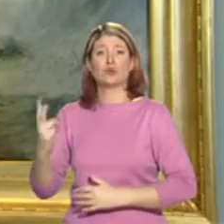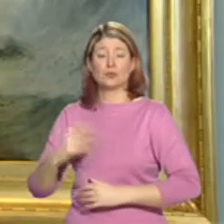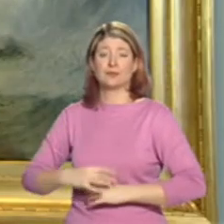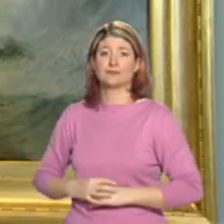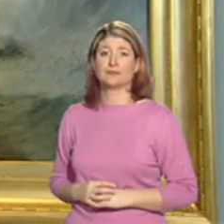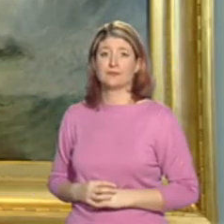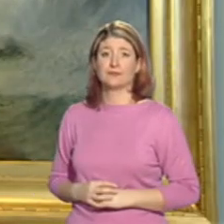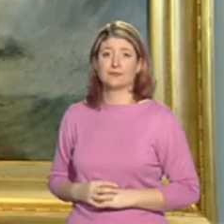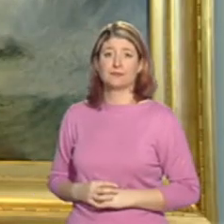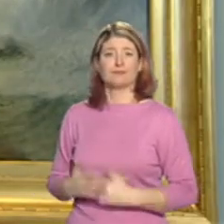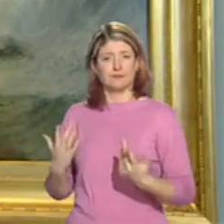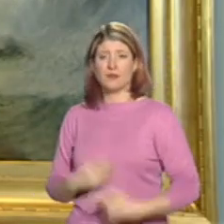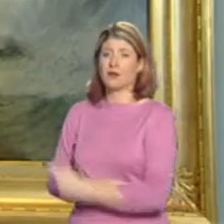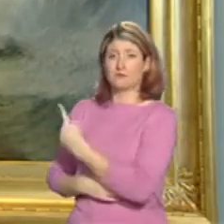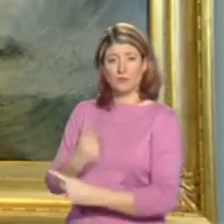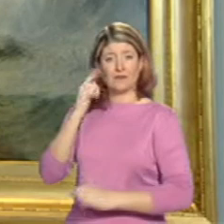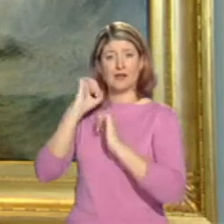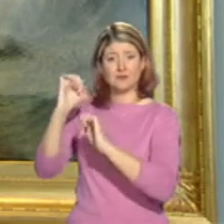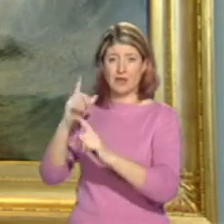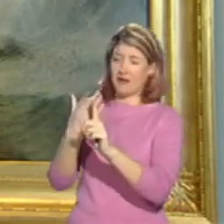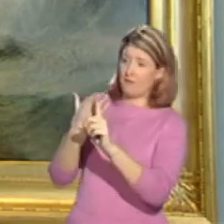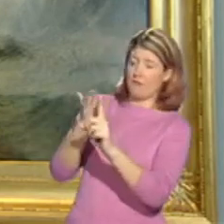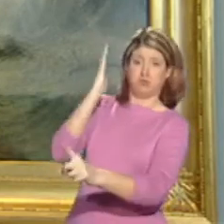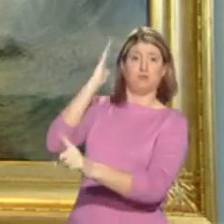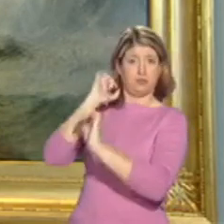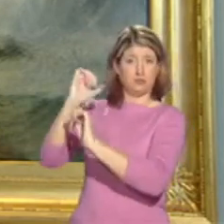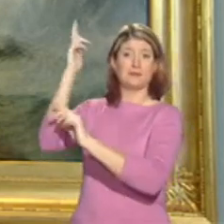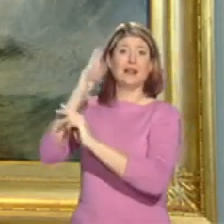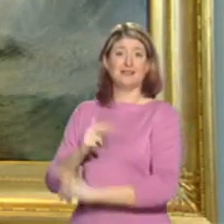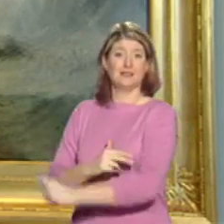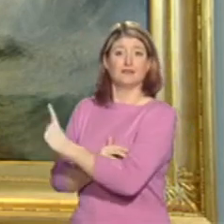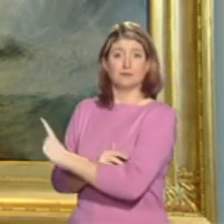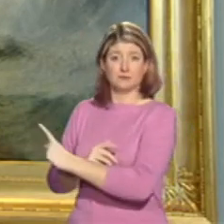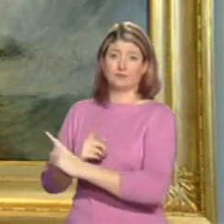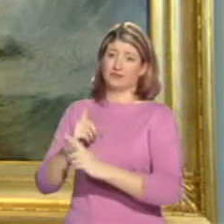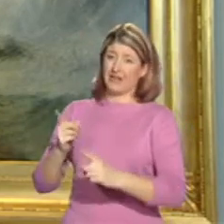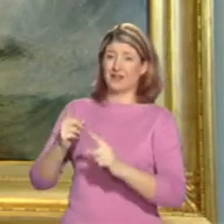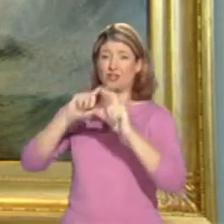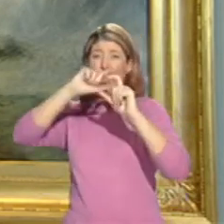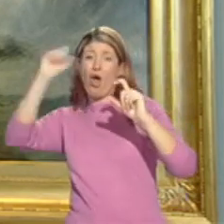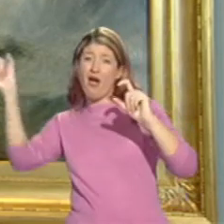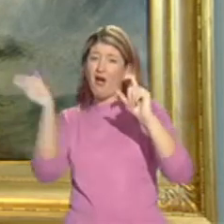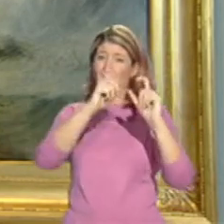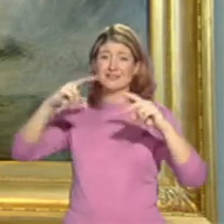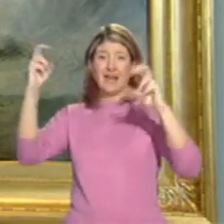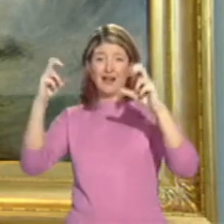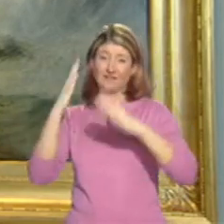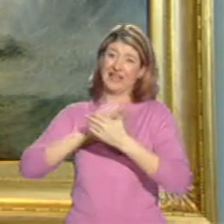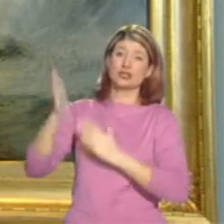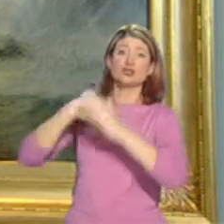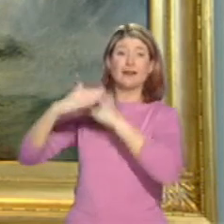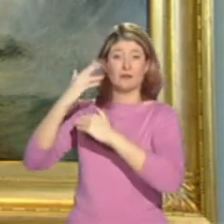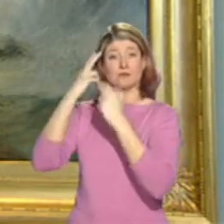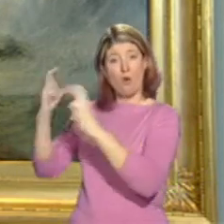Aside from being one of Turner's more iconic and outlandish works, it also has the longest title in the history of art. It's called Snowstorm.